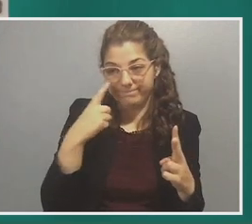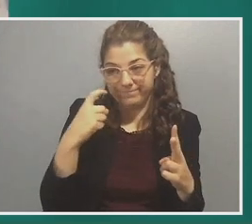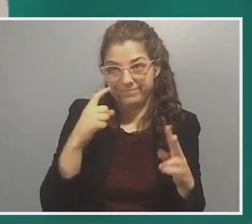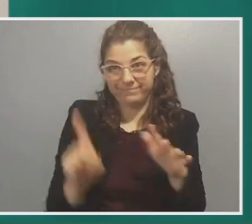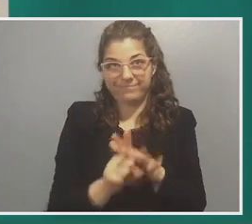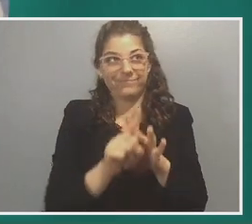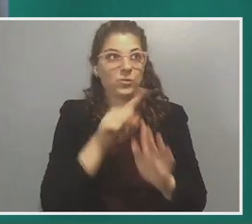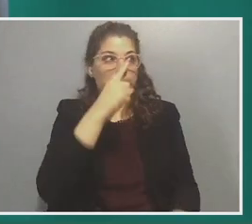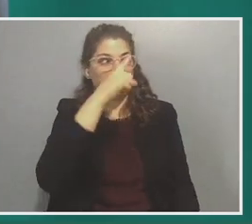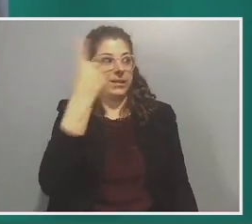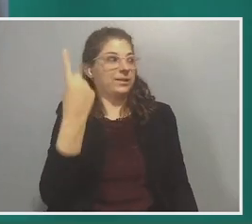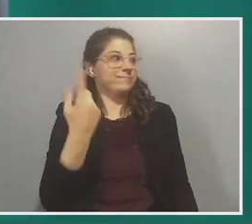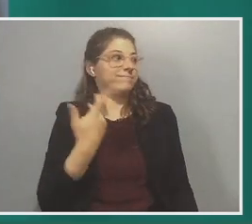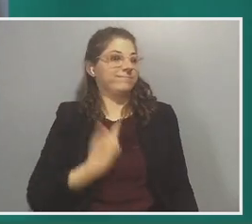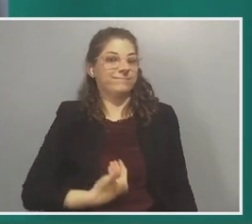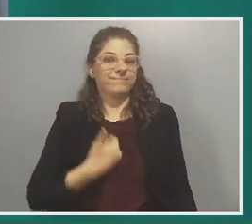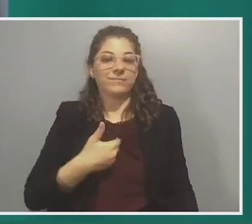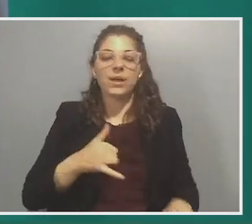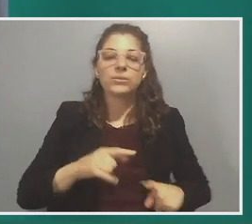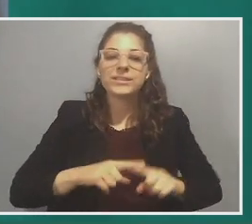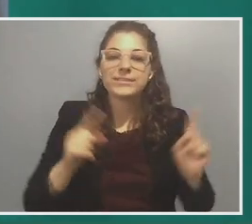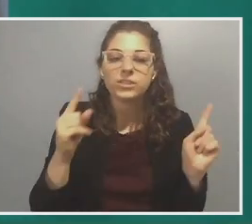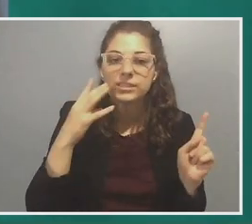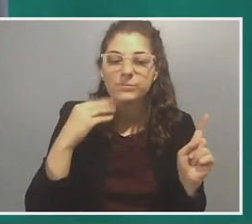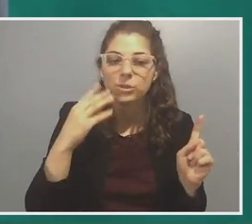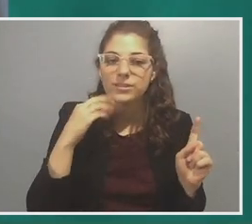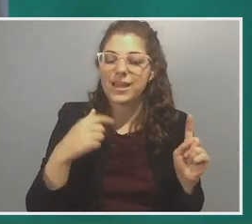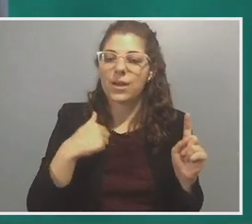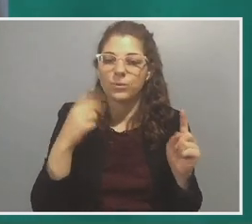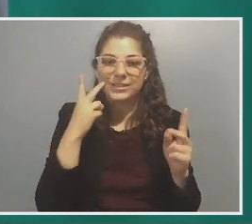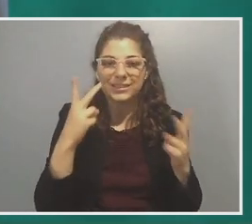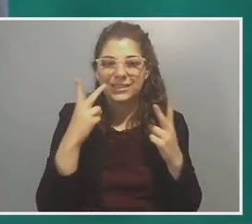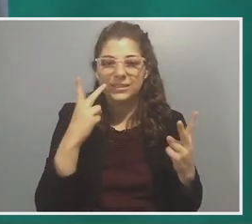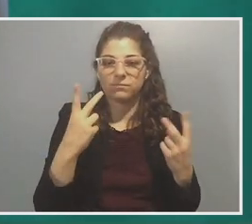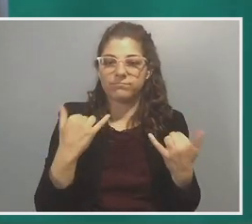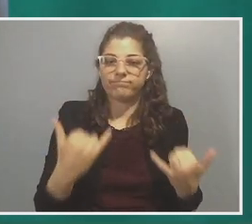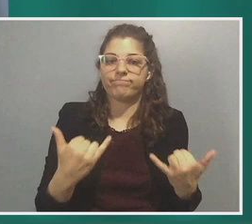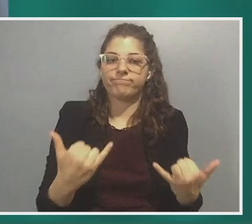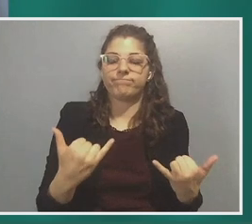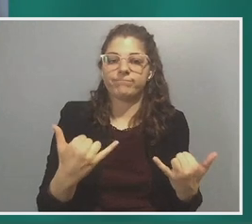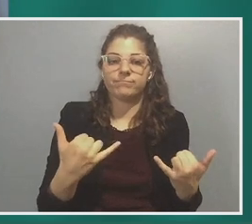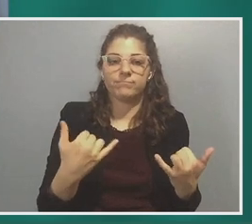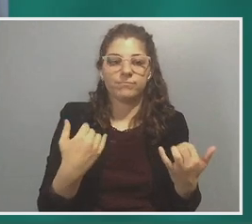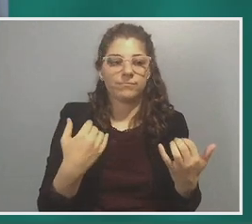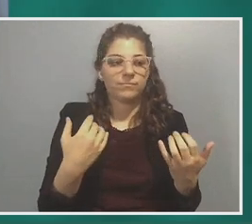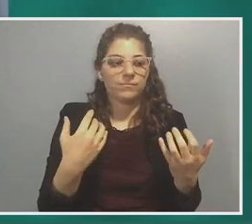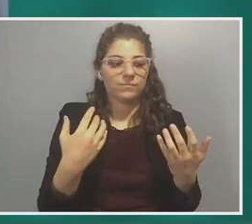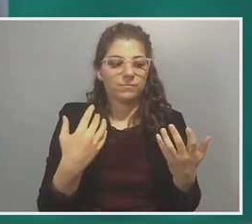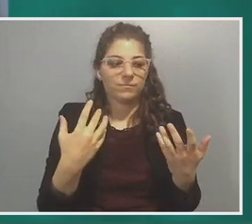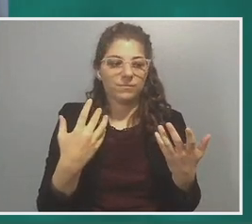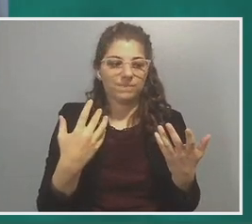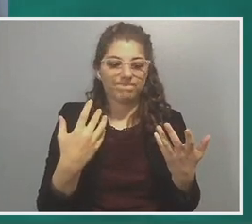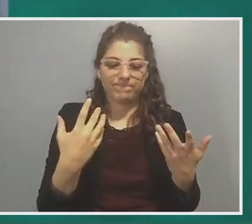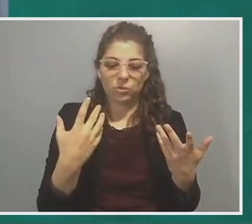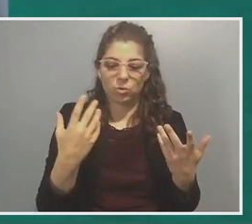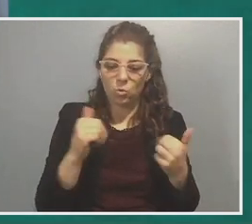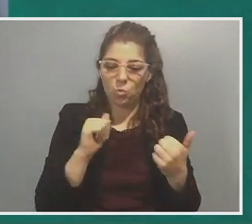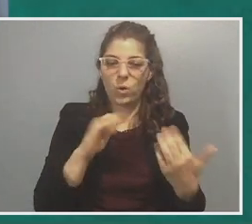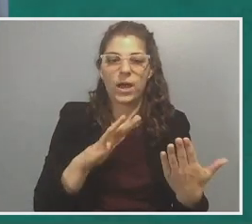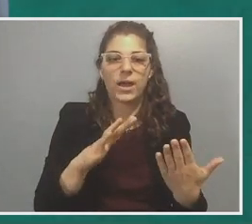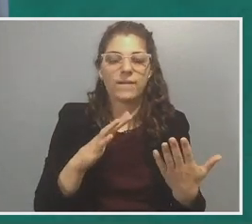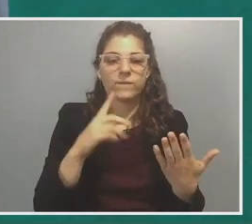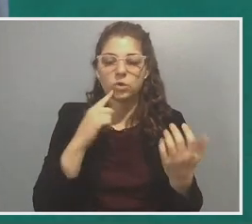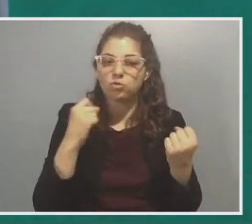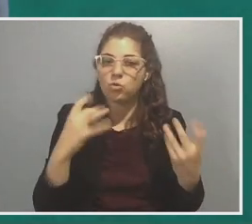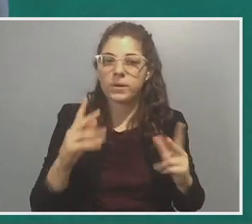but that was a completely different experience because I was seeing the contemporary manifestation of the lost cause. And I was seeing the way that for so many